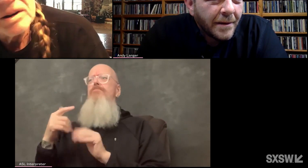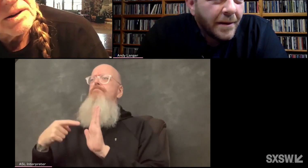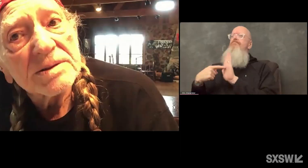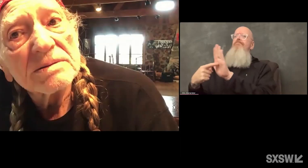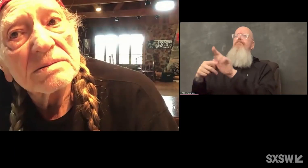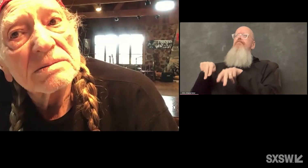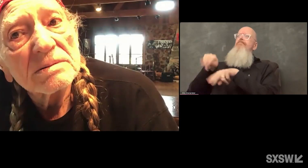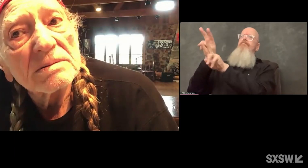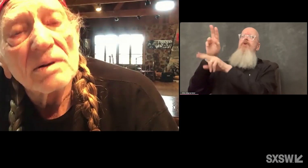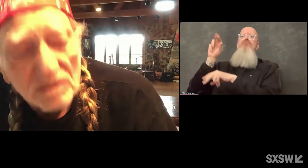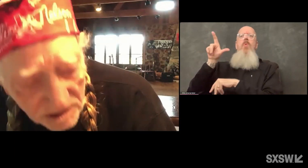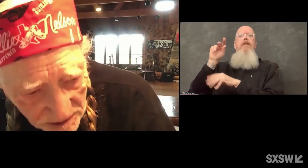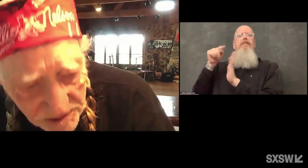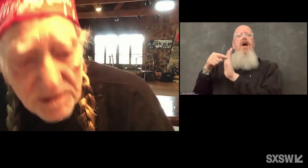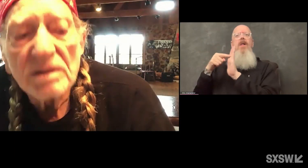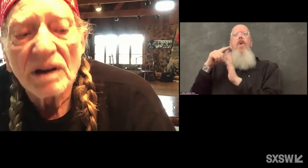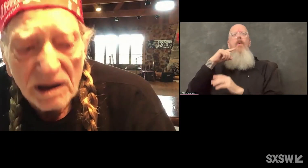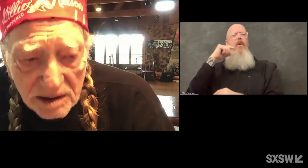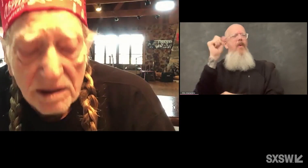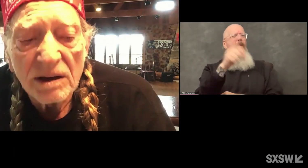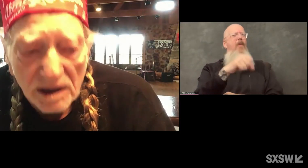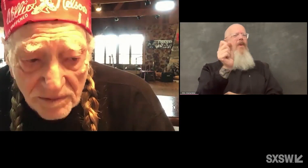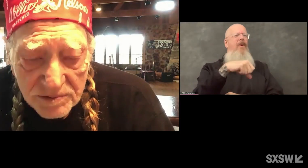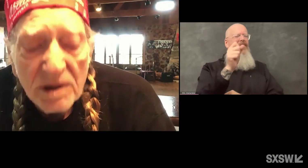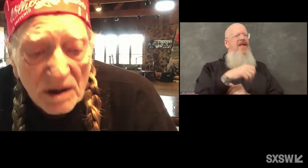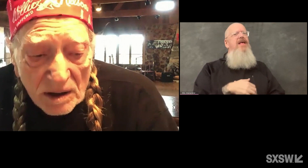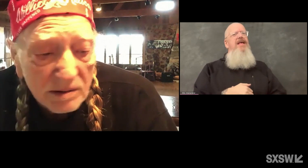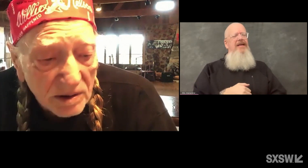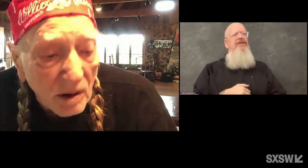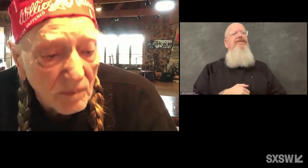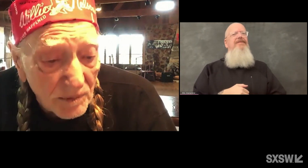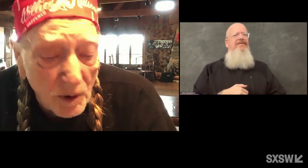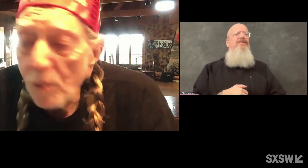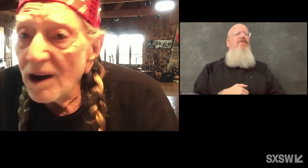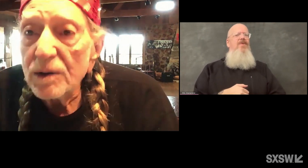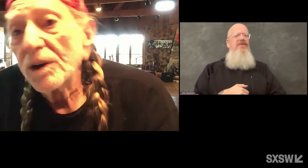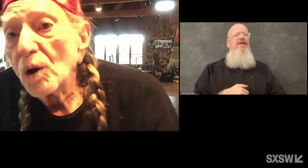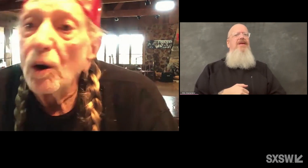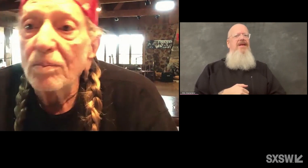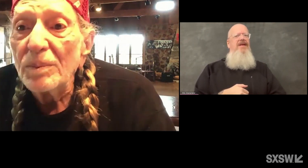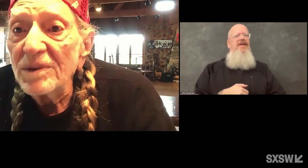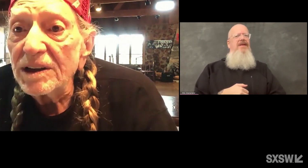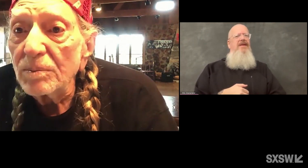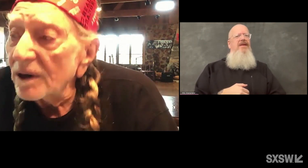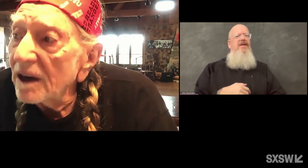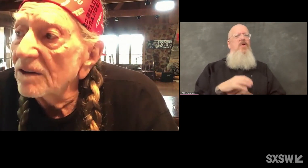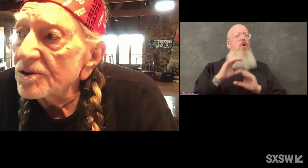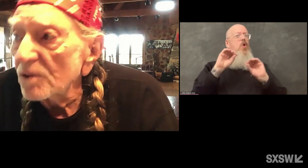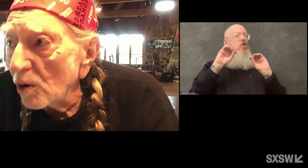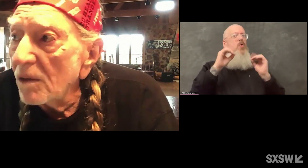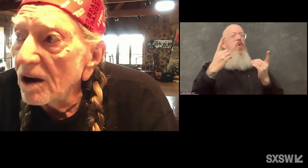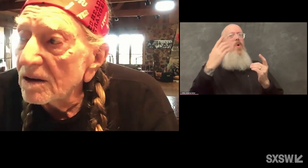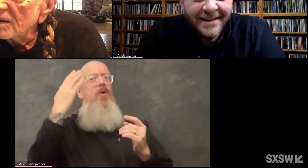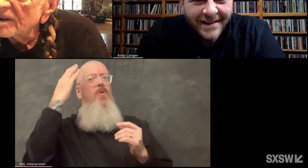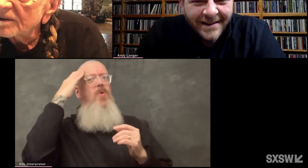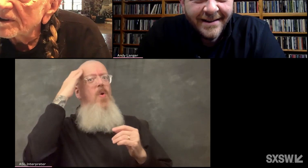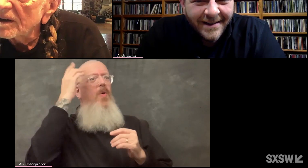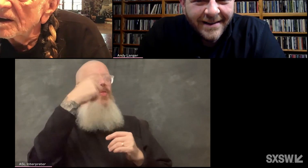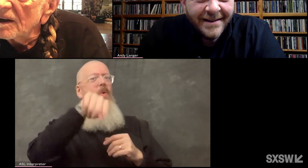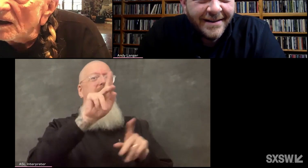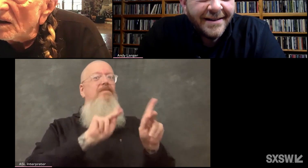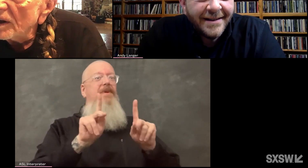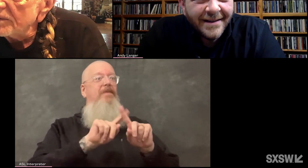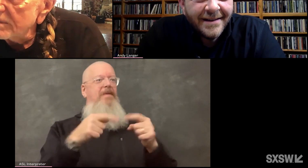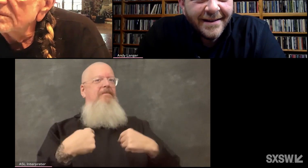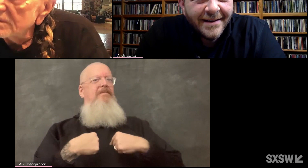Oh, yes. Oh, yes. I have, you know, nobody would know them but me, but I have some role models out